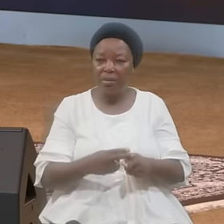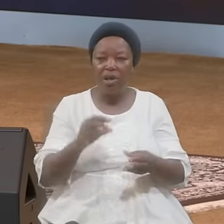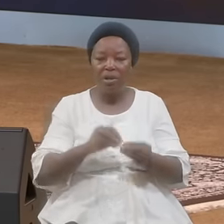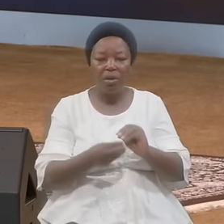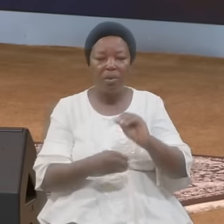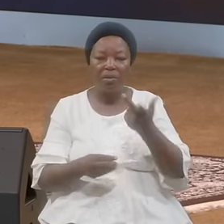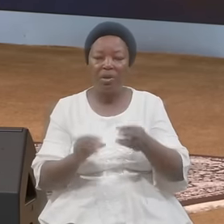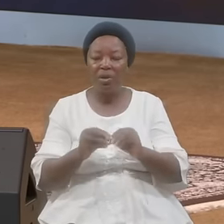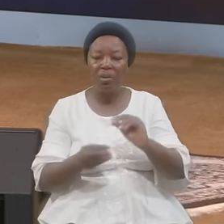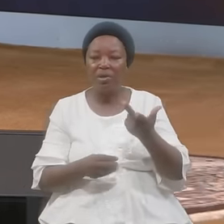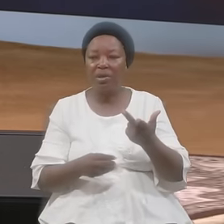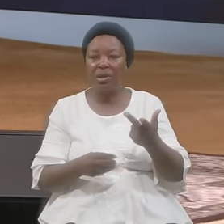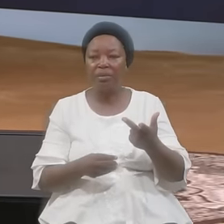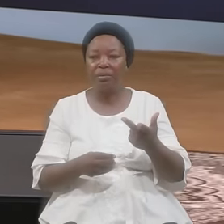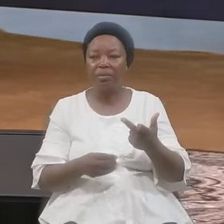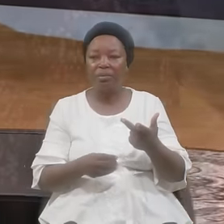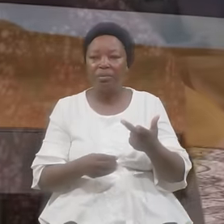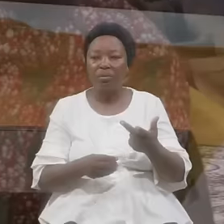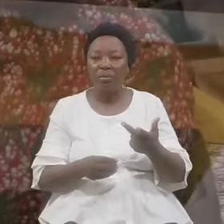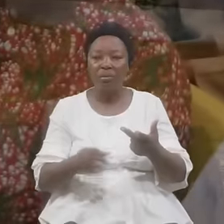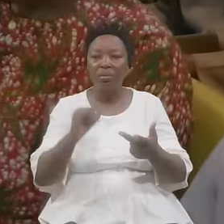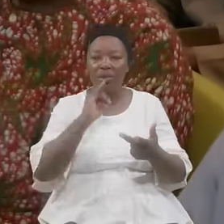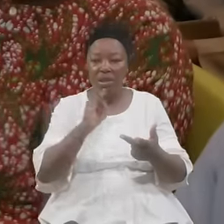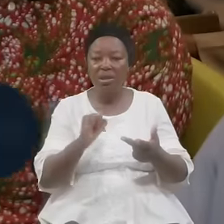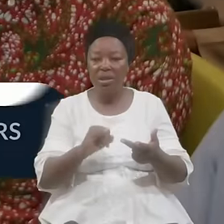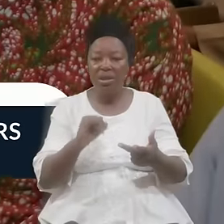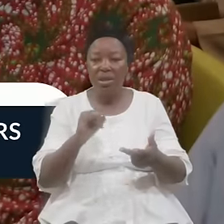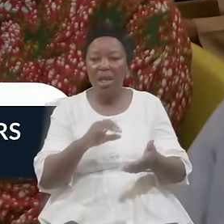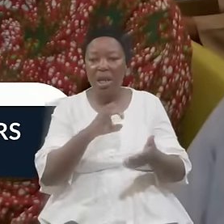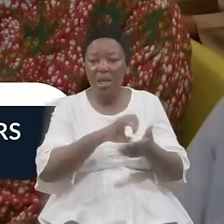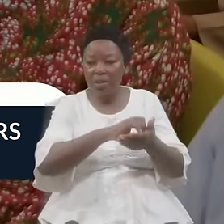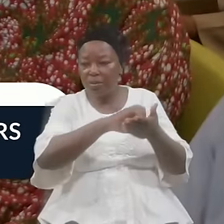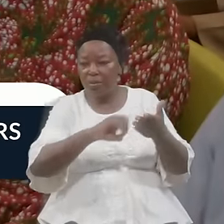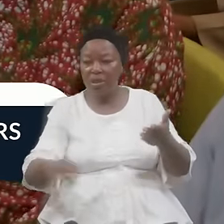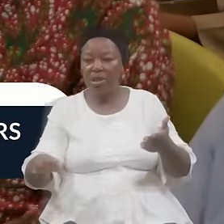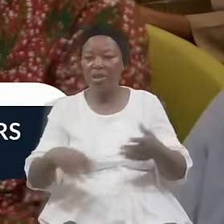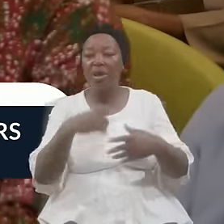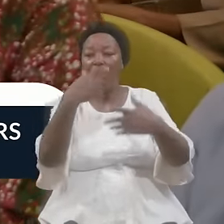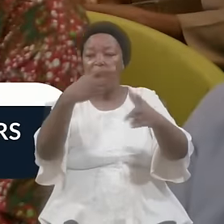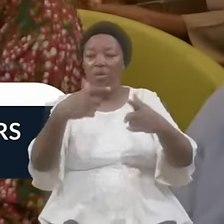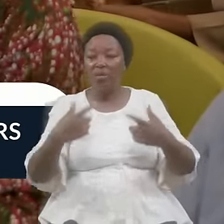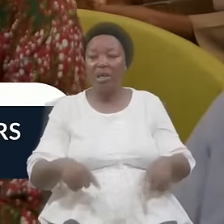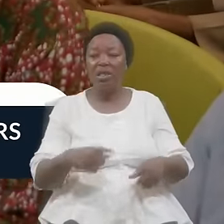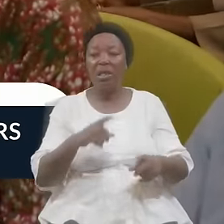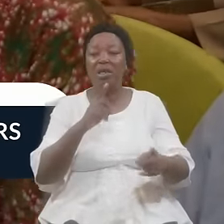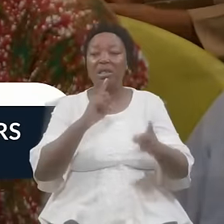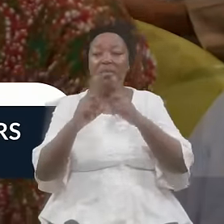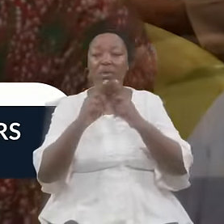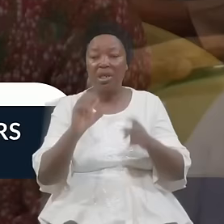Number Three Here Number Three Expunching Controversial Speakers